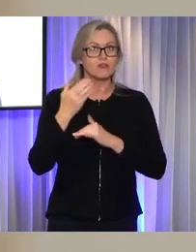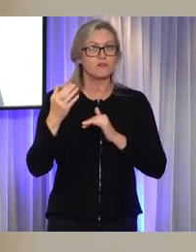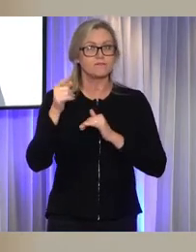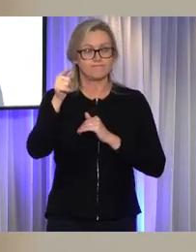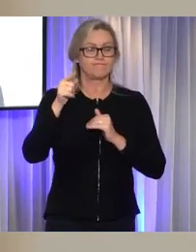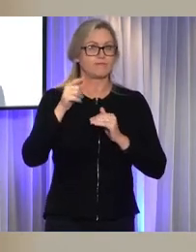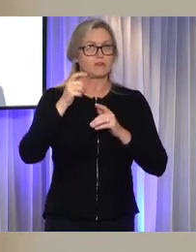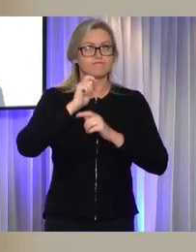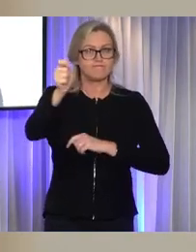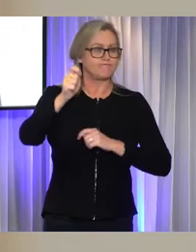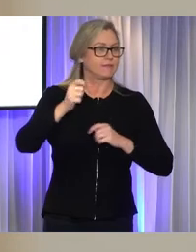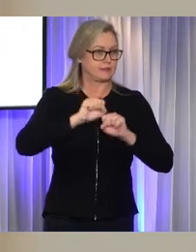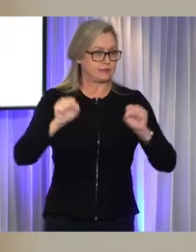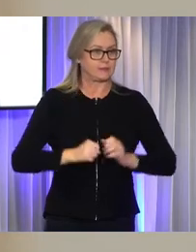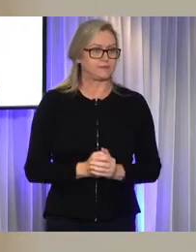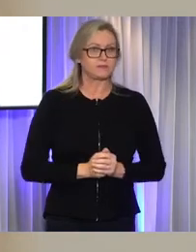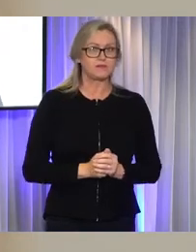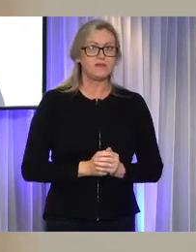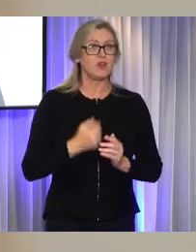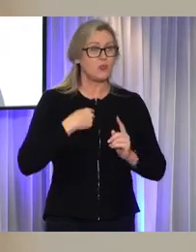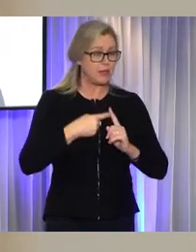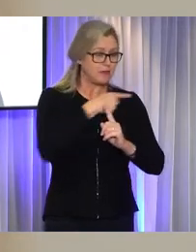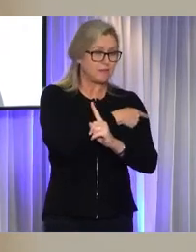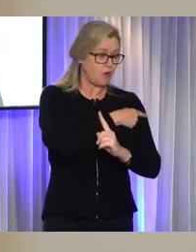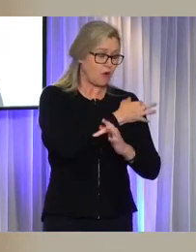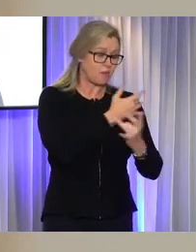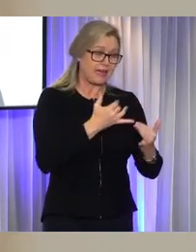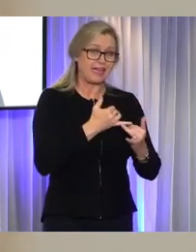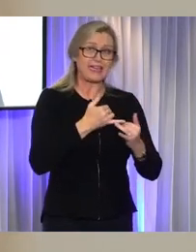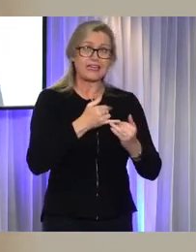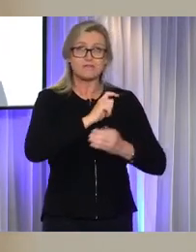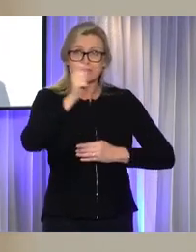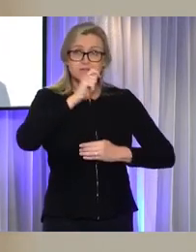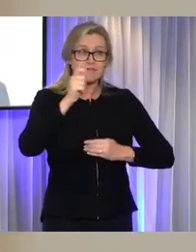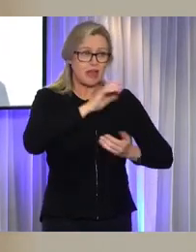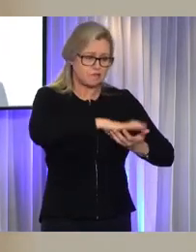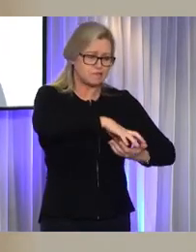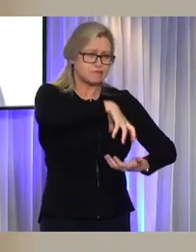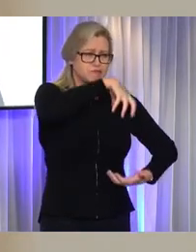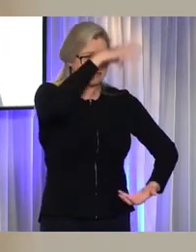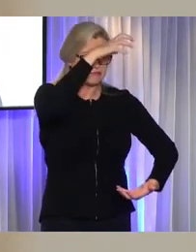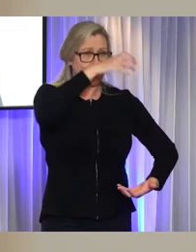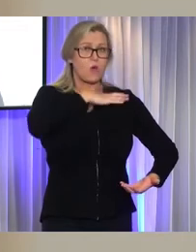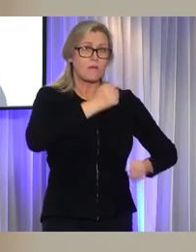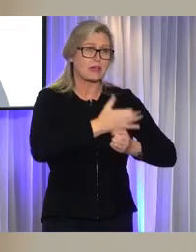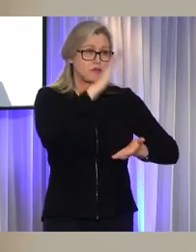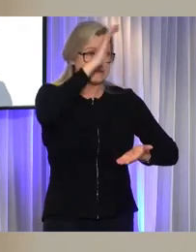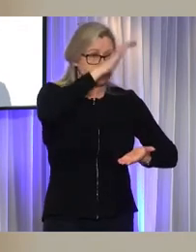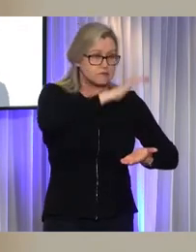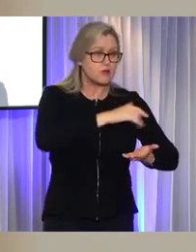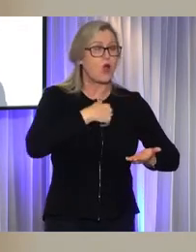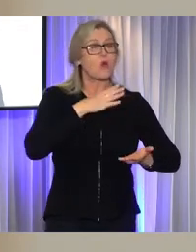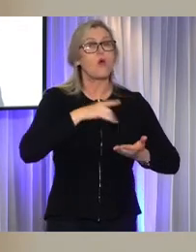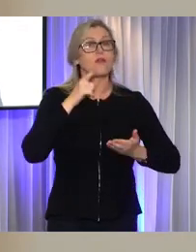nearly 1,700 of the matters which were banked up have been resolved. I want to make sure we get that list of cases down. It'd be great to halve that